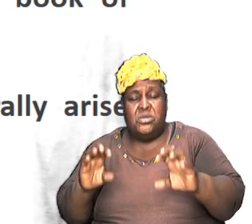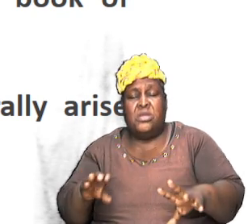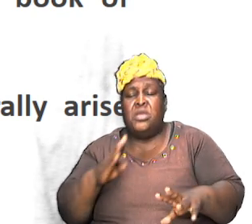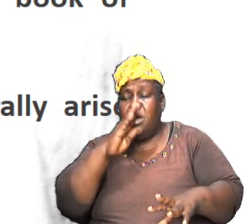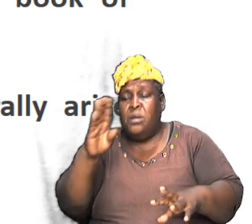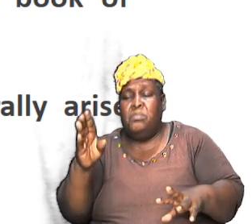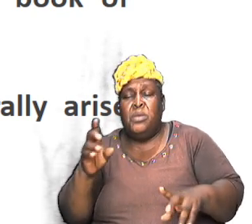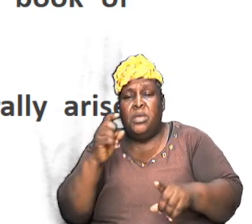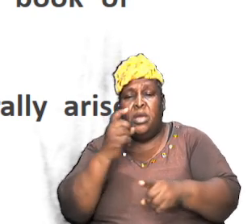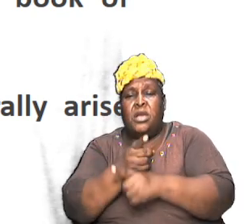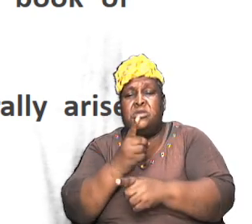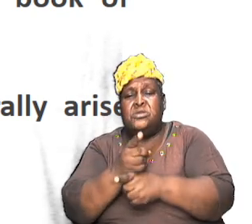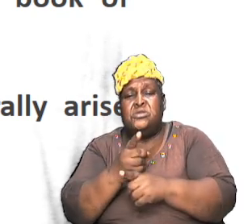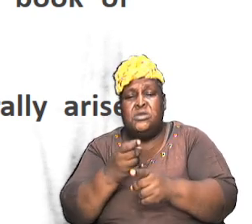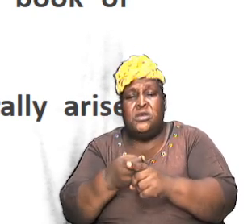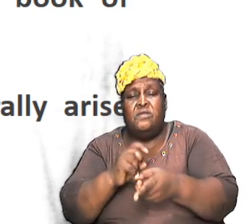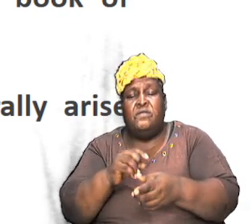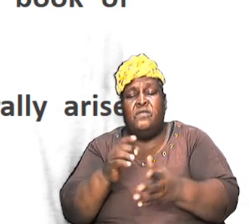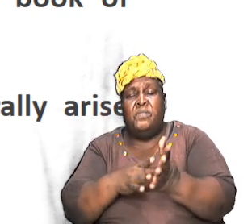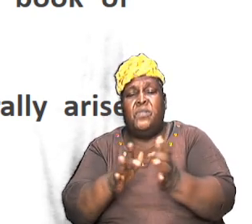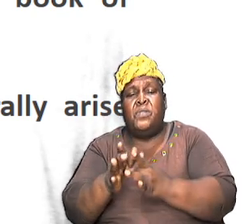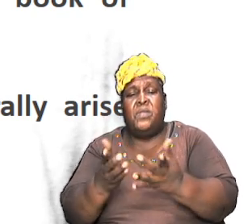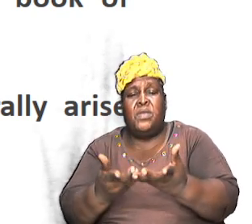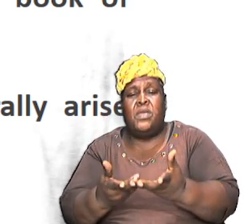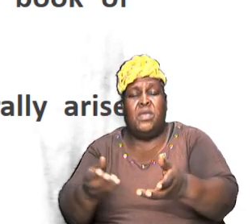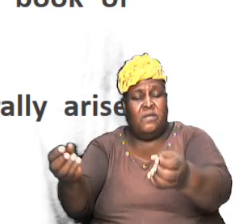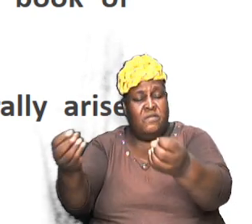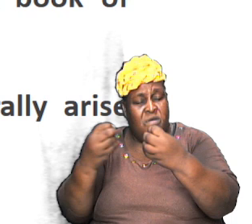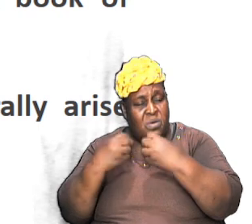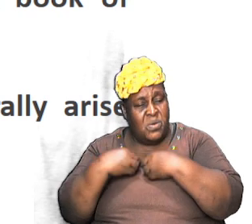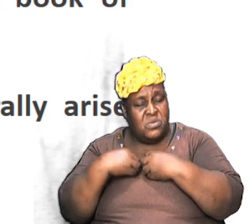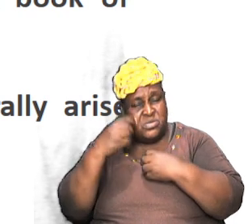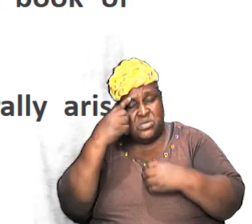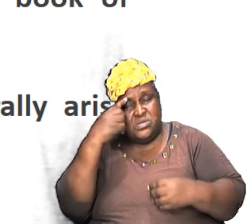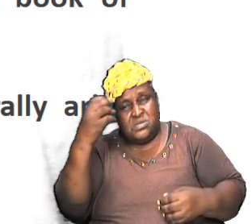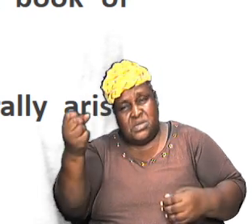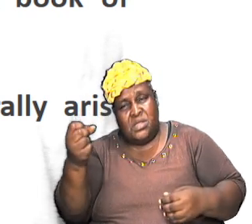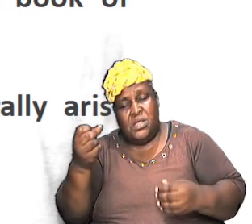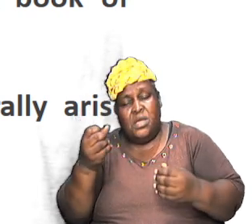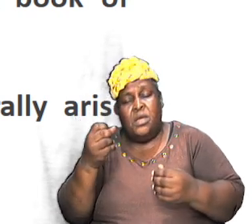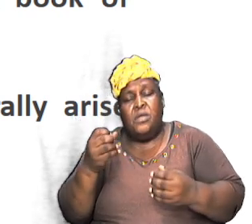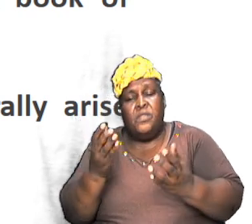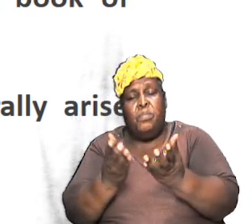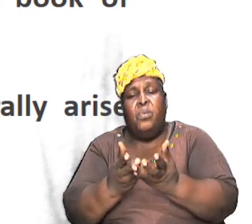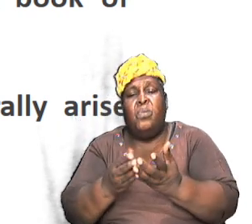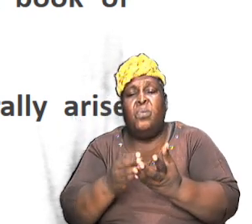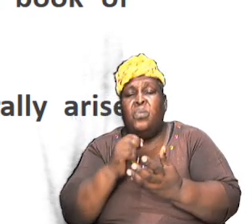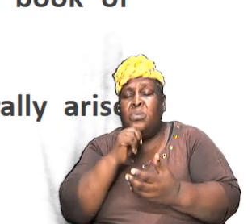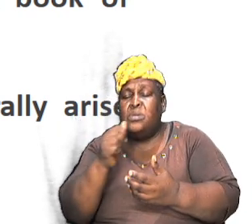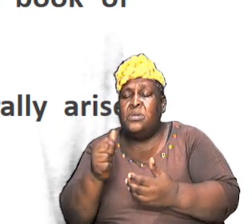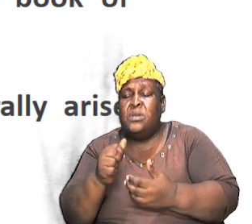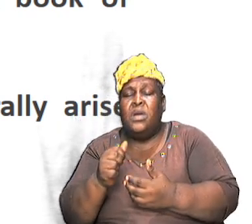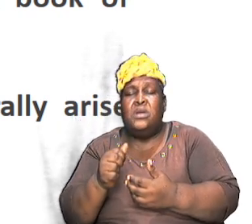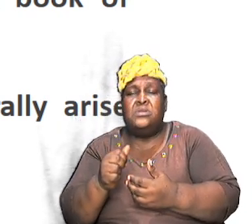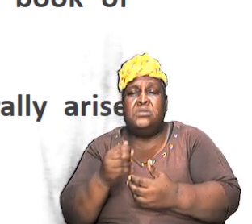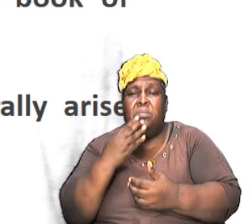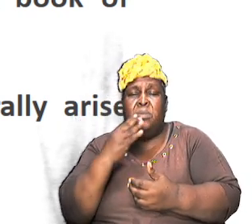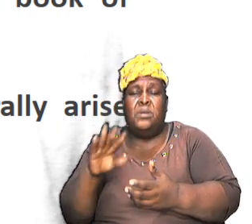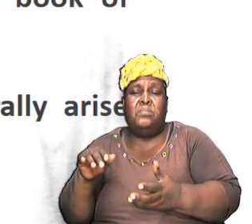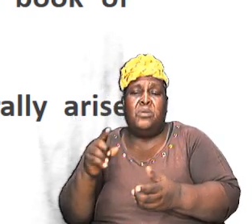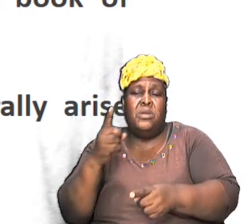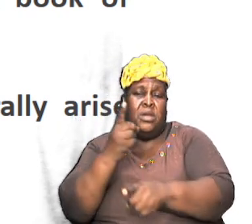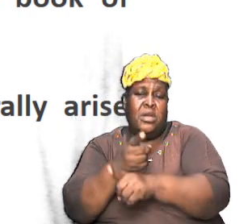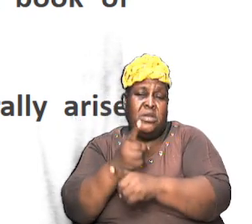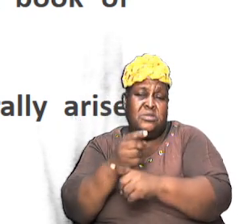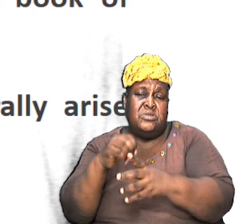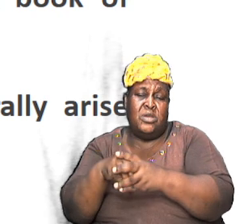Bible and it then gives us a sense that the book is really not off at all but the answers